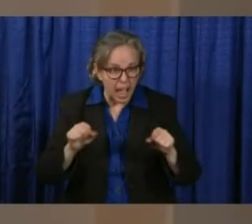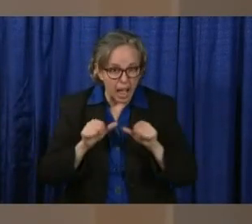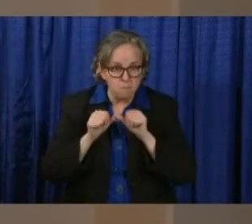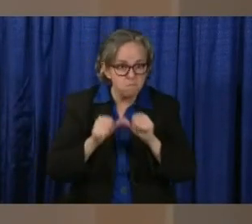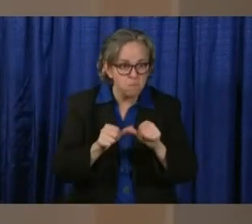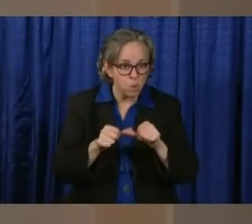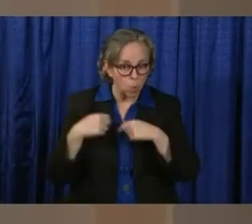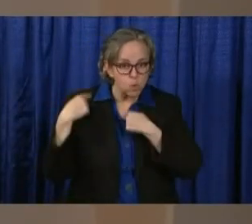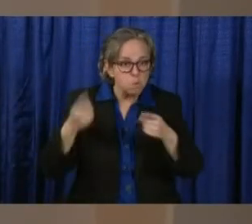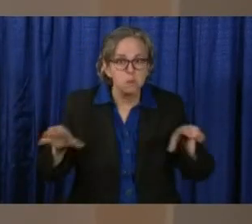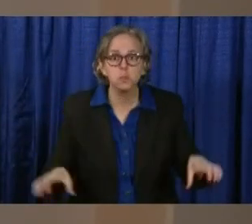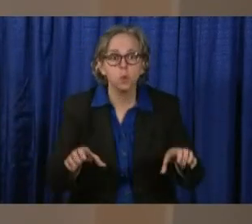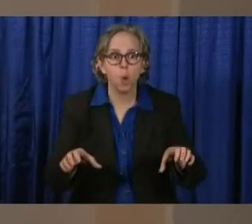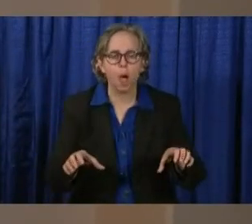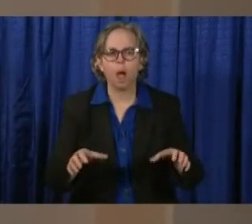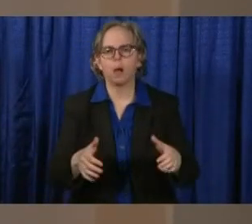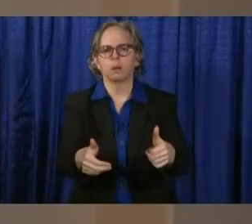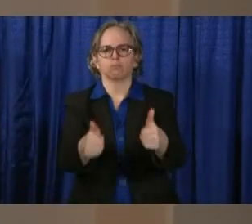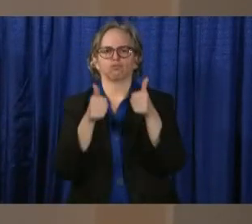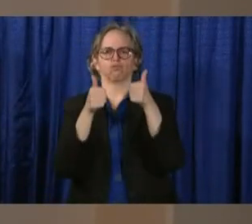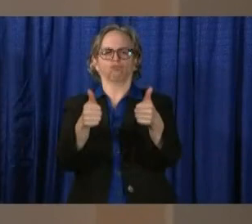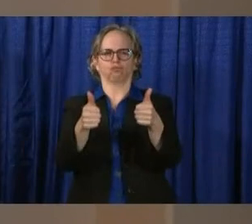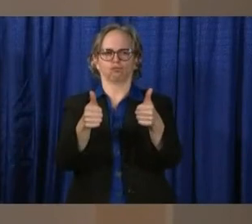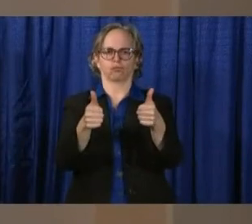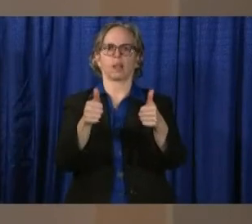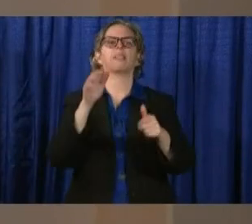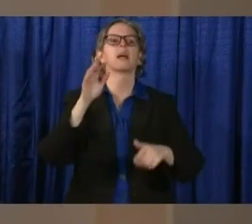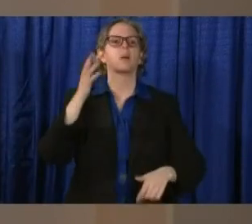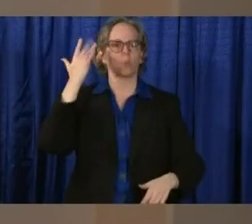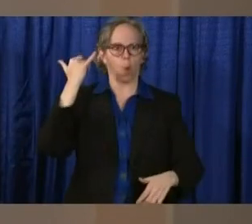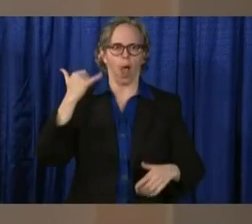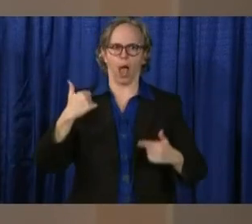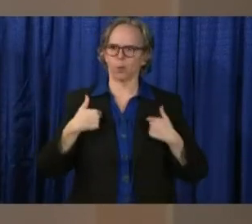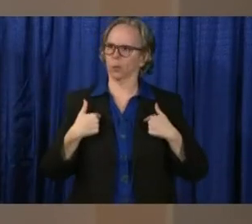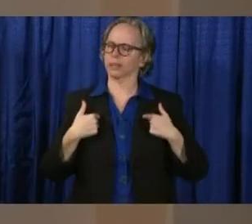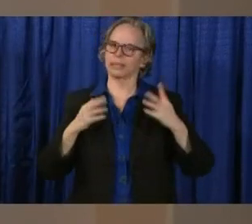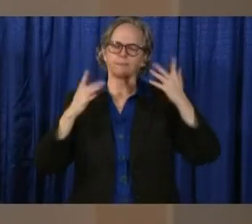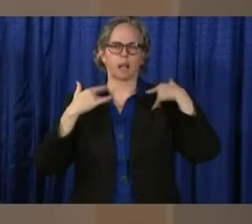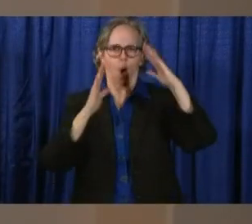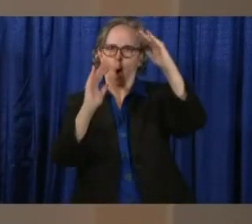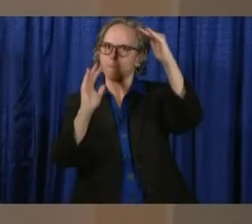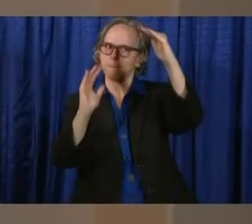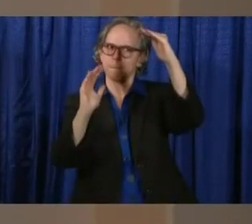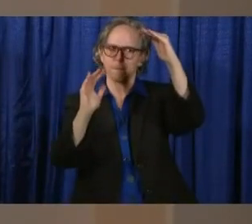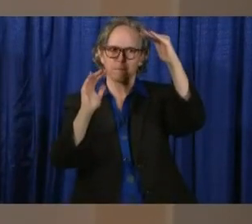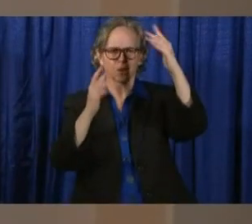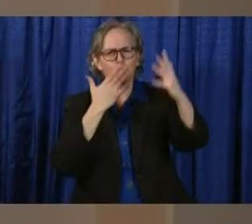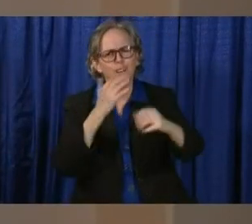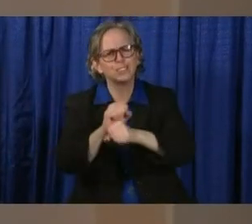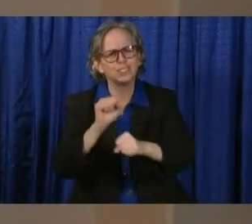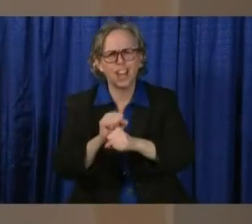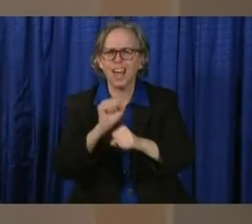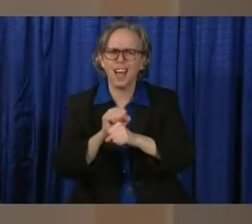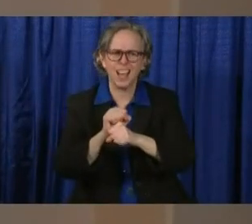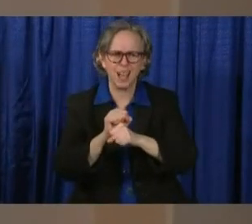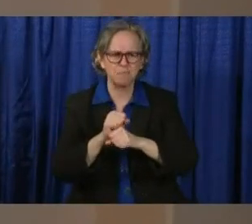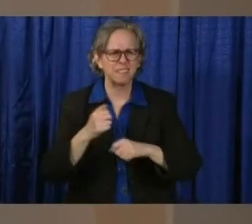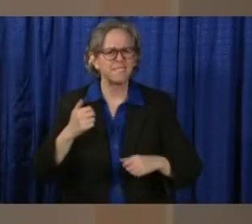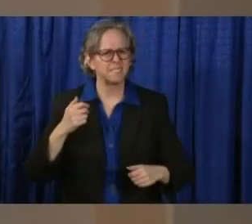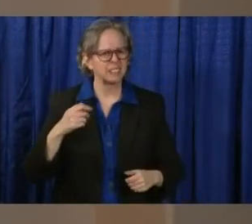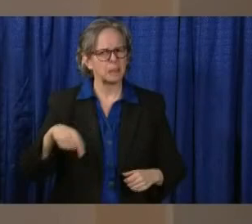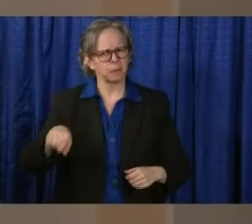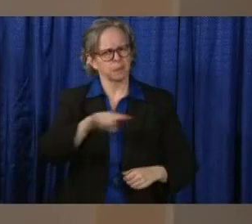be better as the new data starts to come in. And so I think a lot of people are looking for that source of optimism.